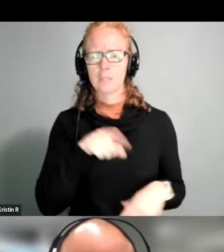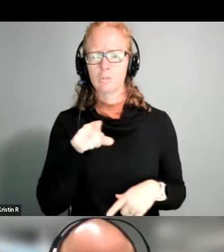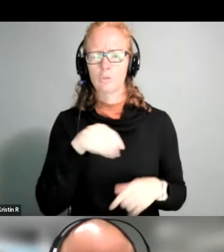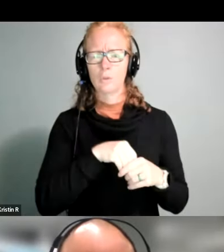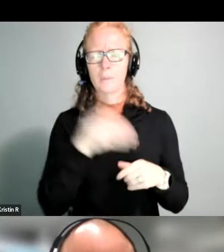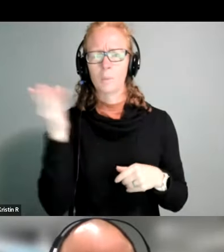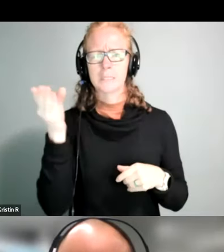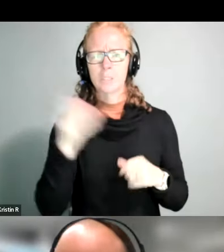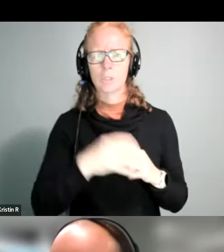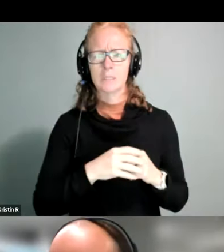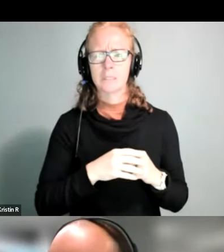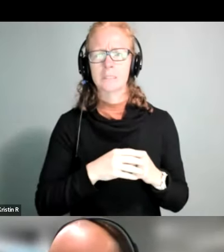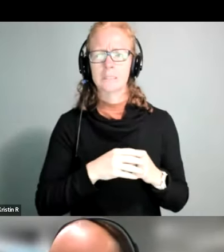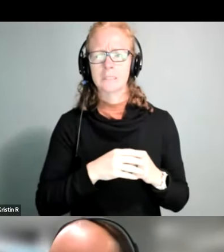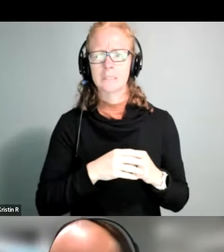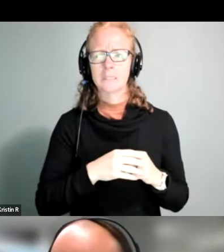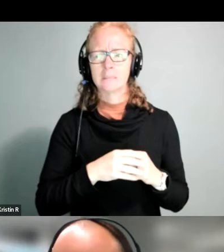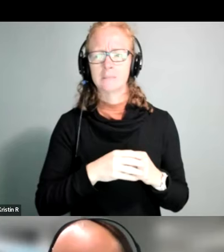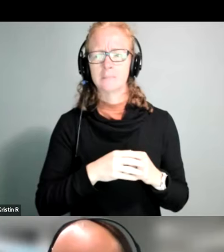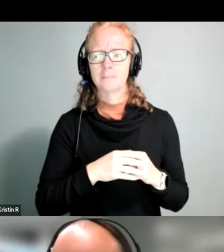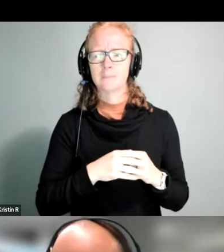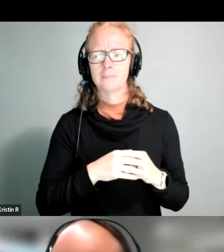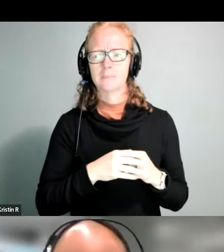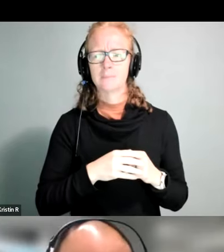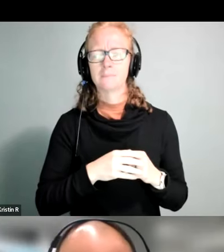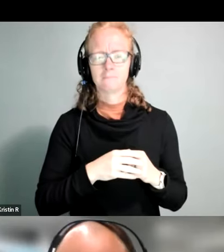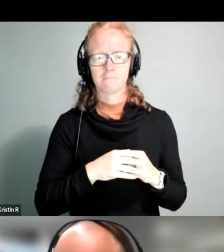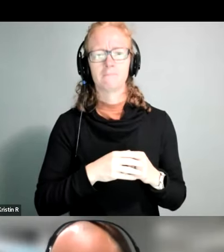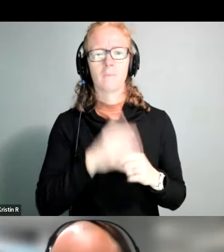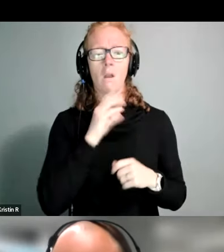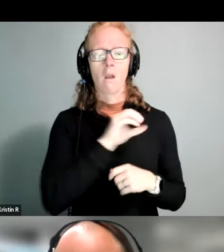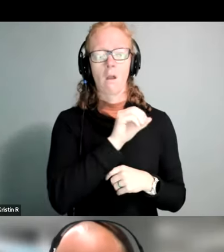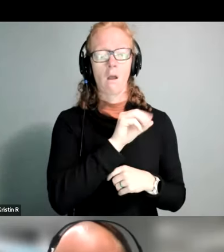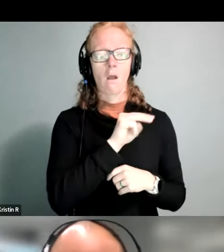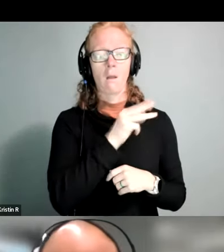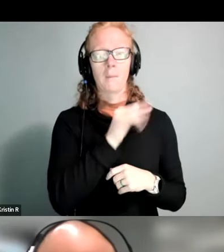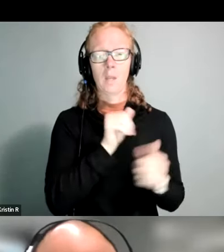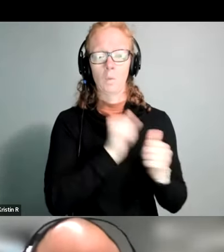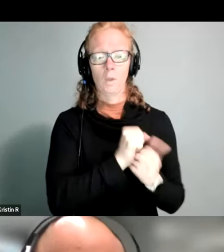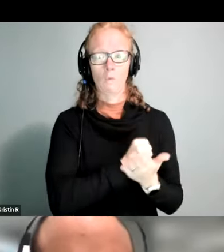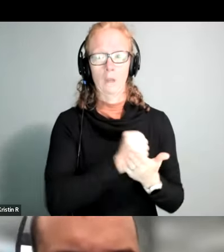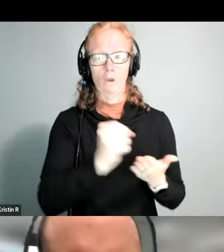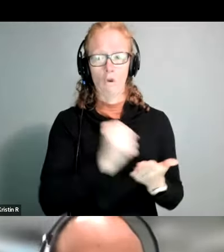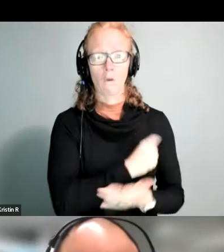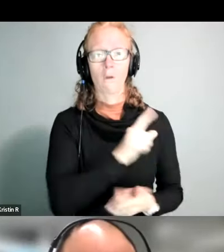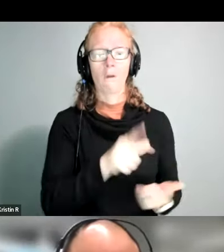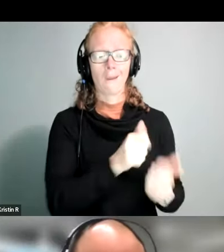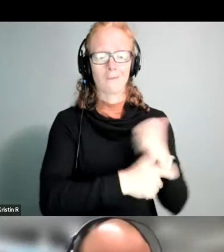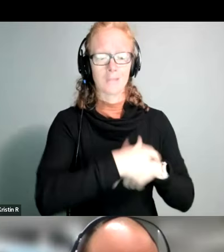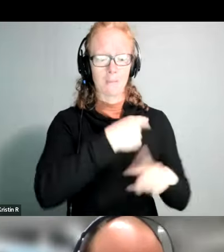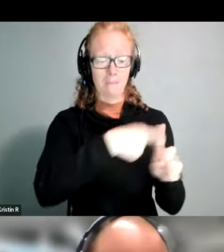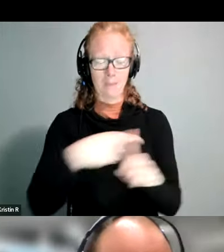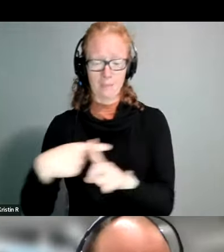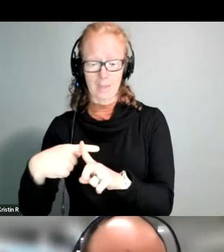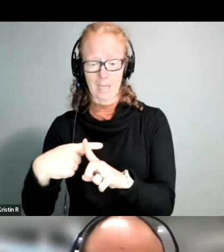when you use omni with your credit card when you get your monthly statement is every time you swipe